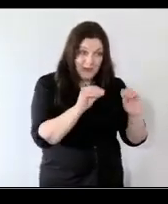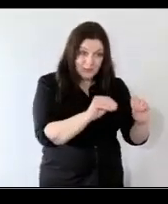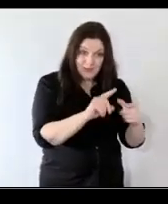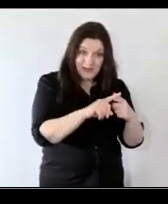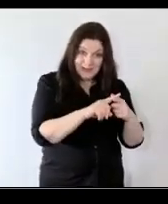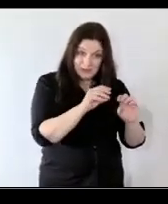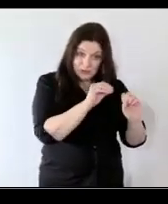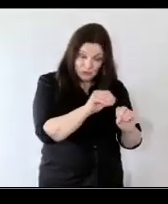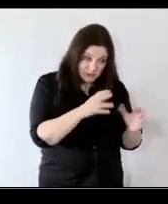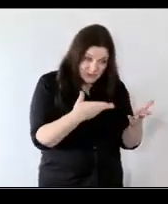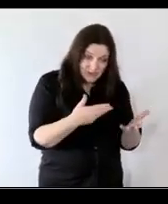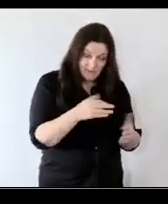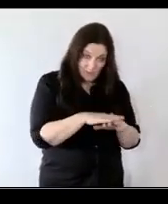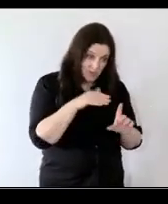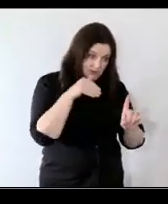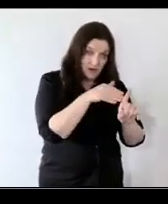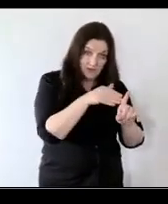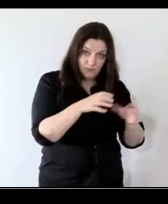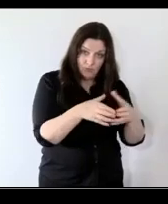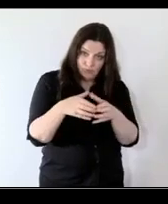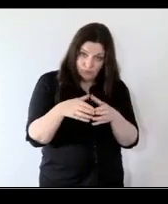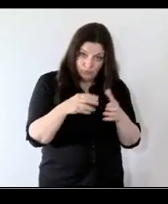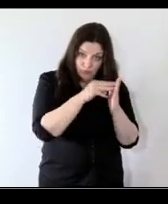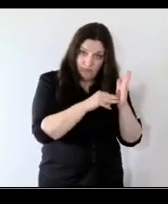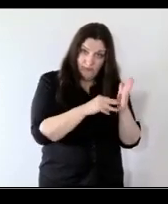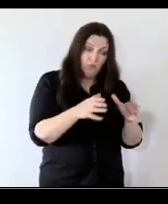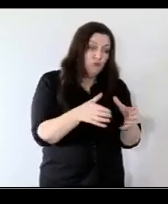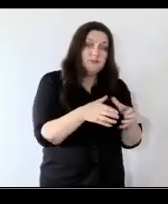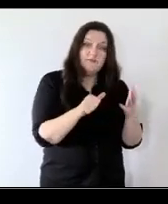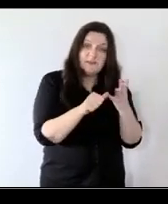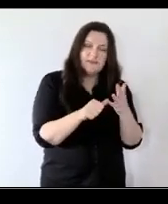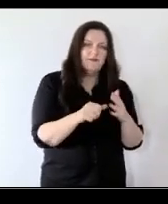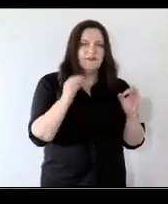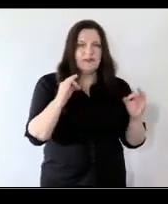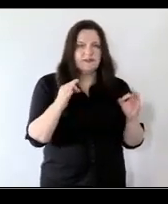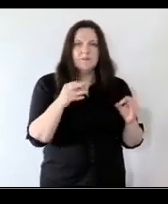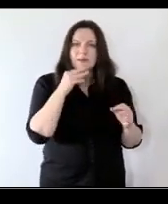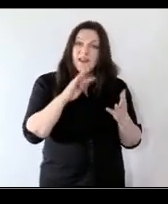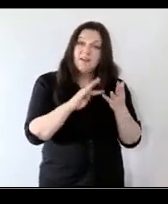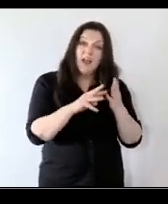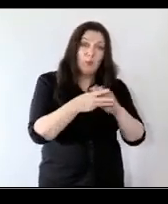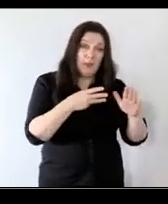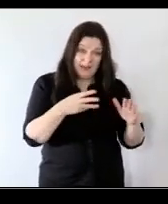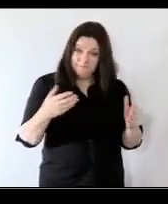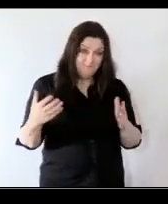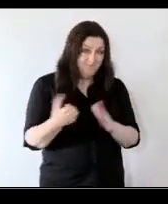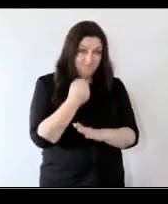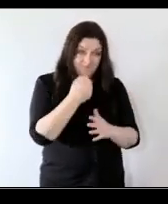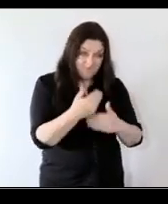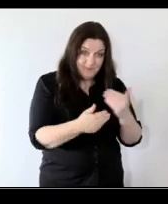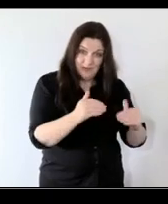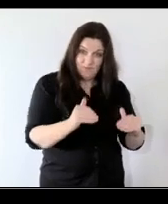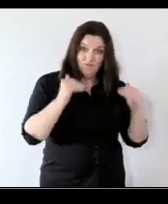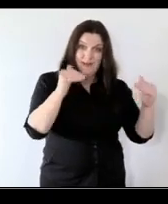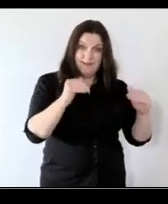program to children in groups of six it's a fantastic outcome in terms of a nine-week intervention actually raises children's